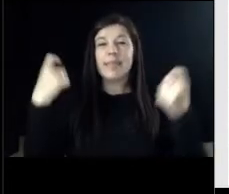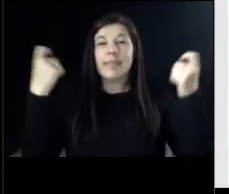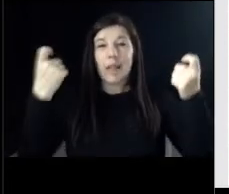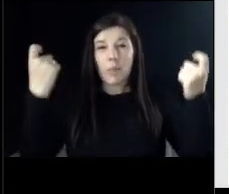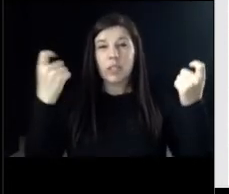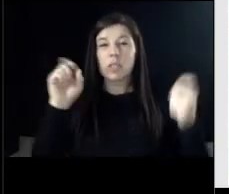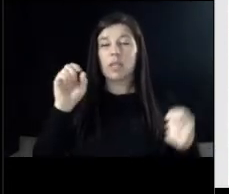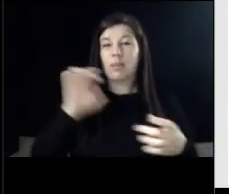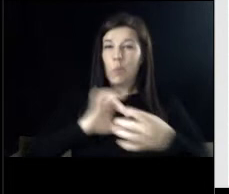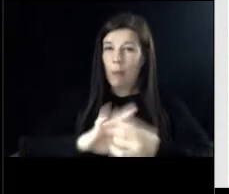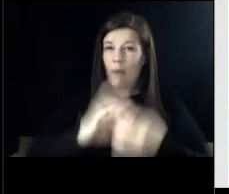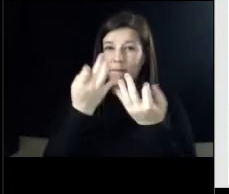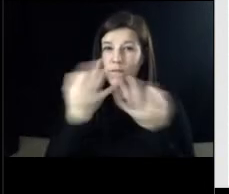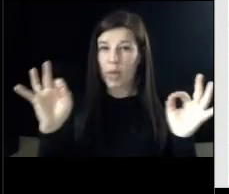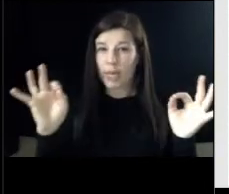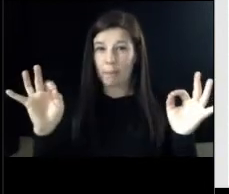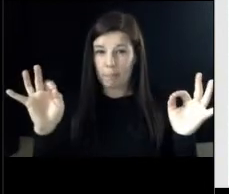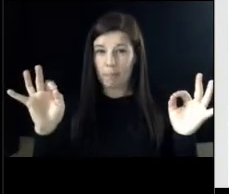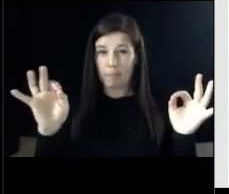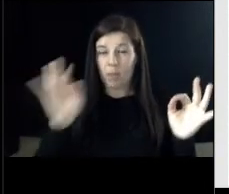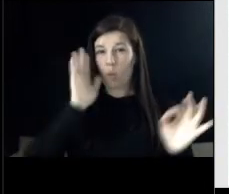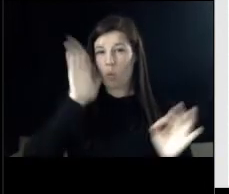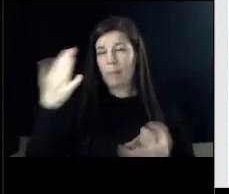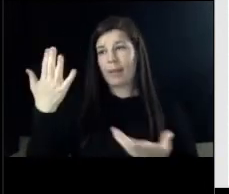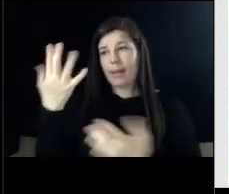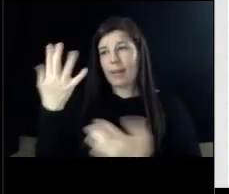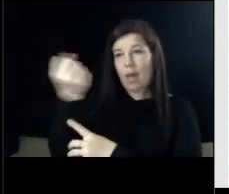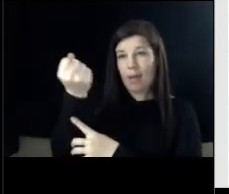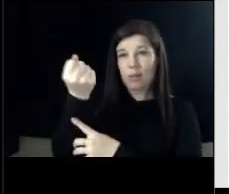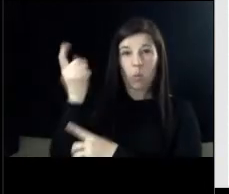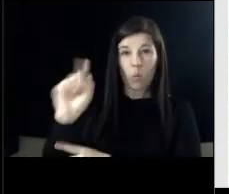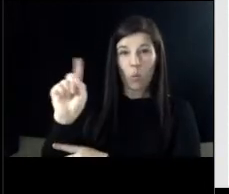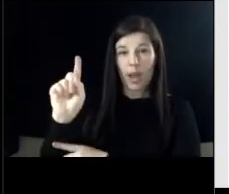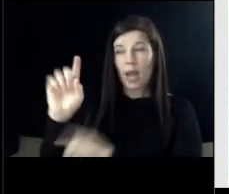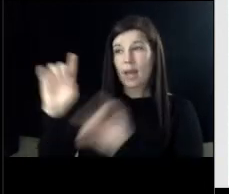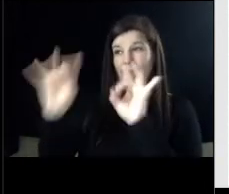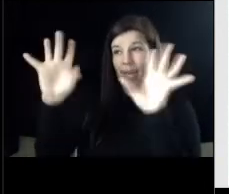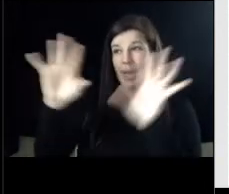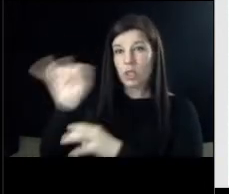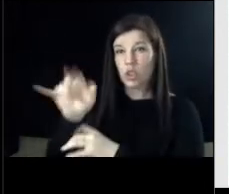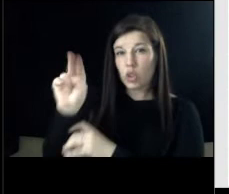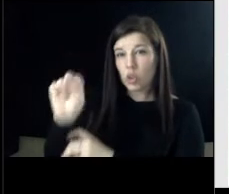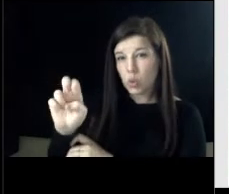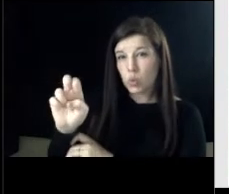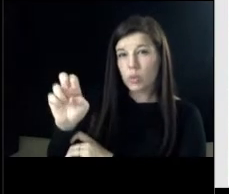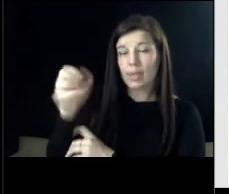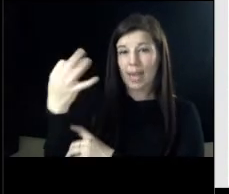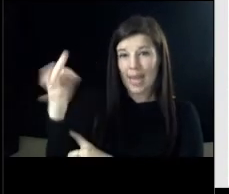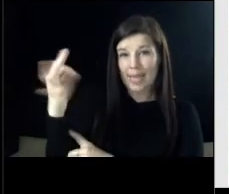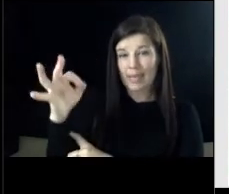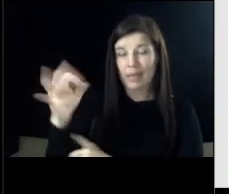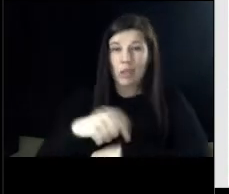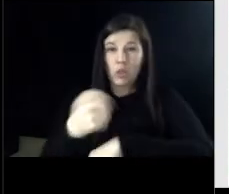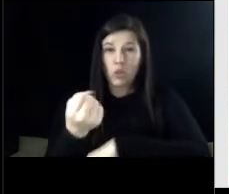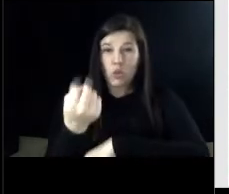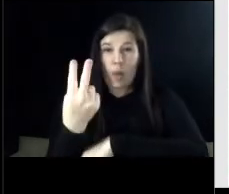freedom uh which is going to be held sunday june 19th uh from 12 p.m to 5